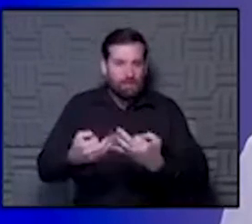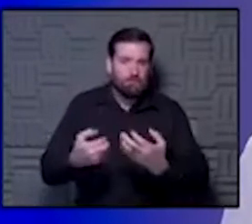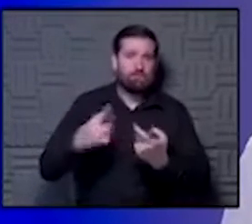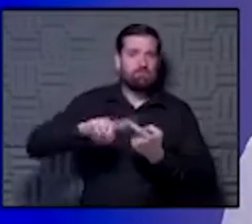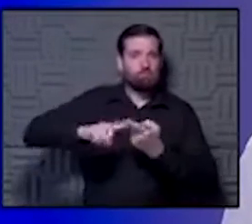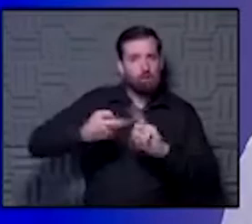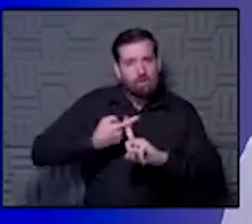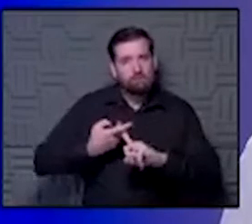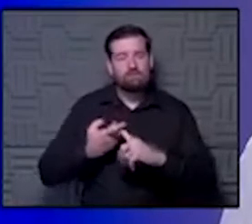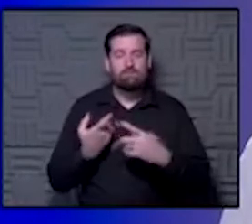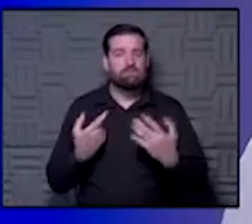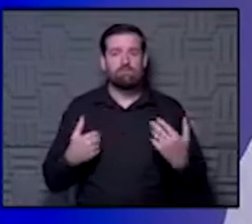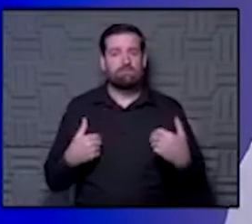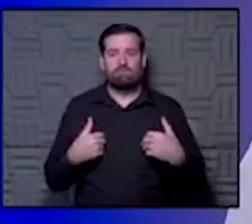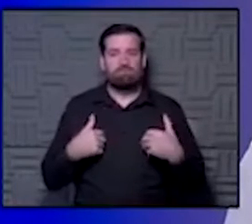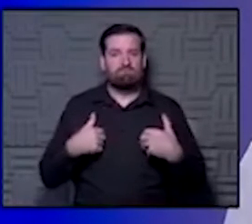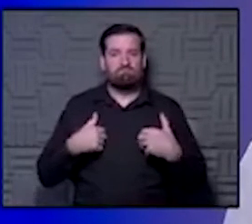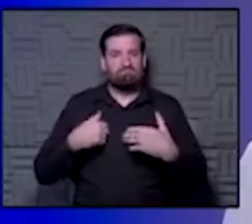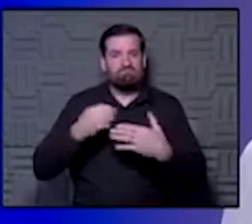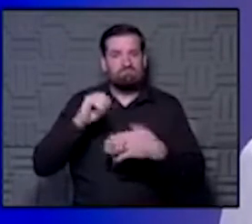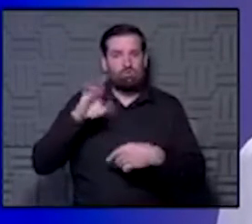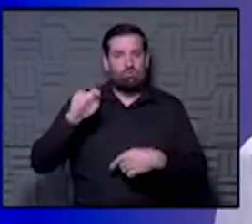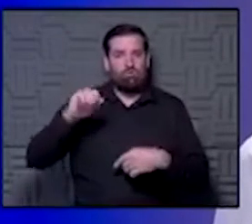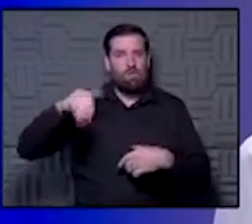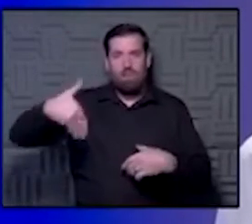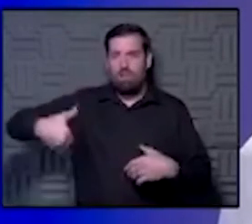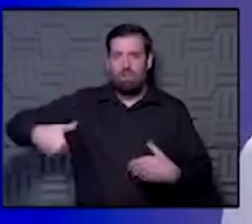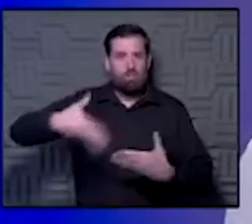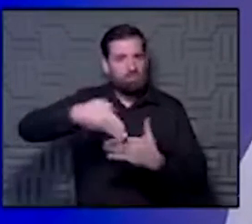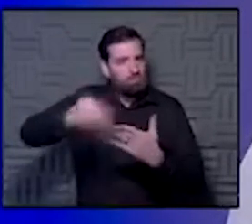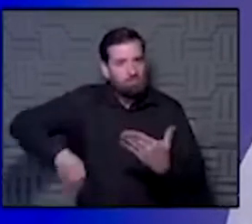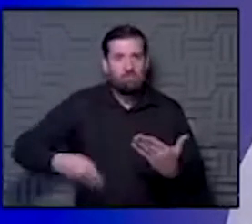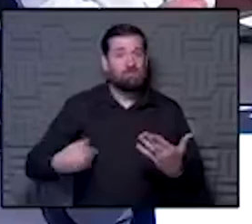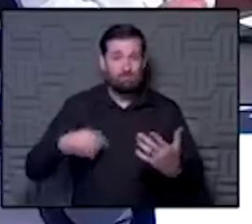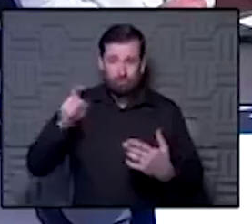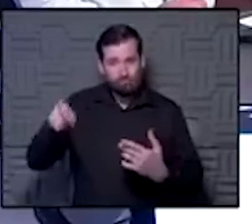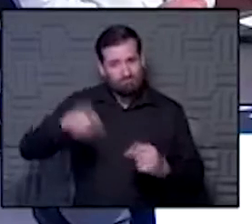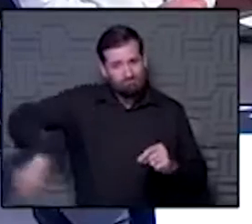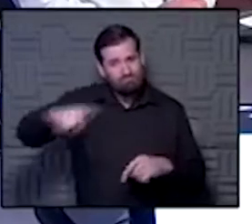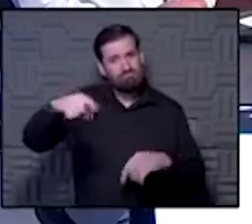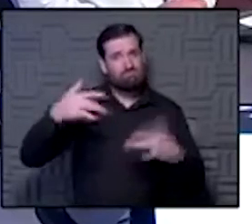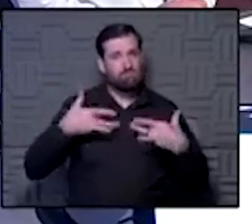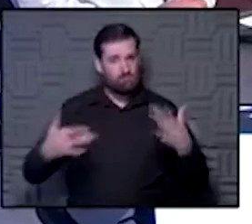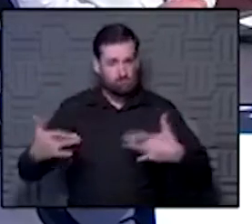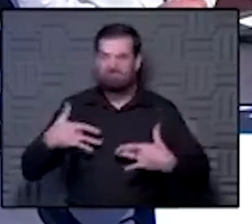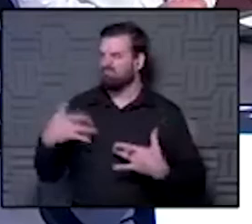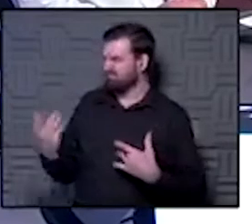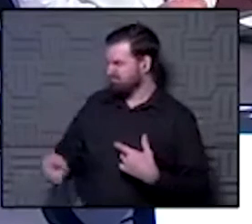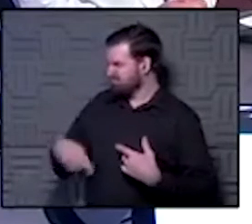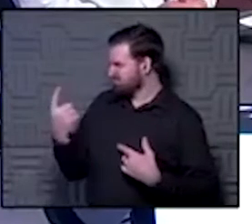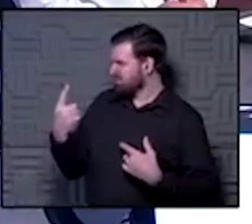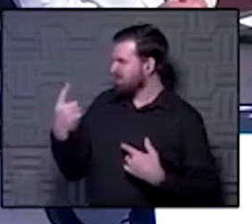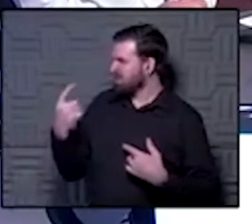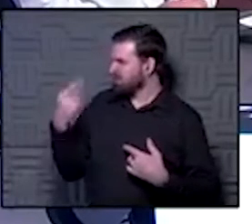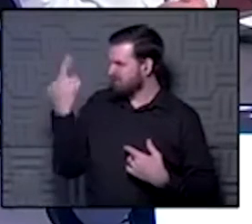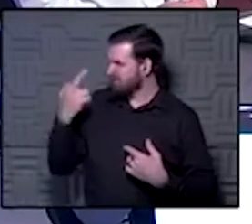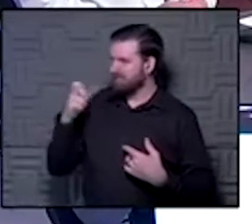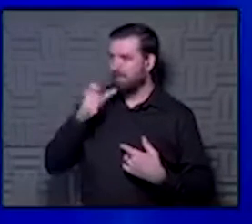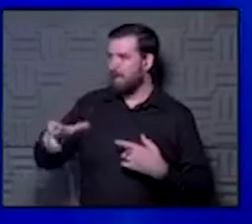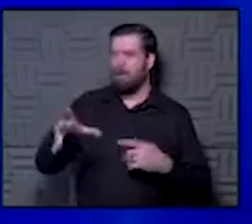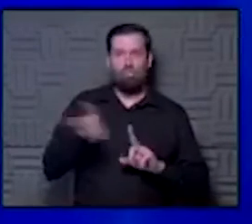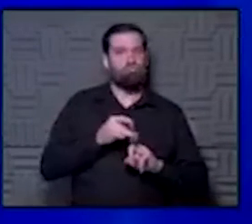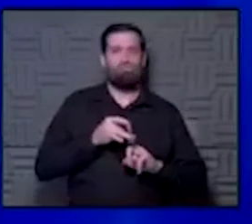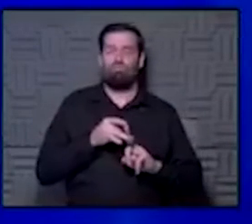we're not even through October yet, but that should be really concerning to people. Yeah, that's tough. That just gives you one more reason not to get this, and